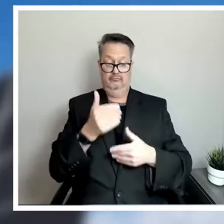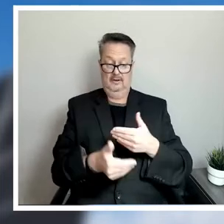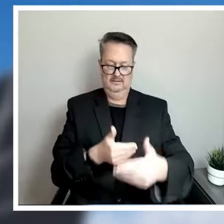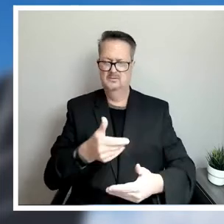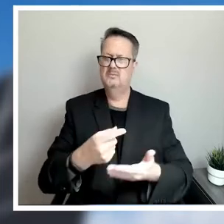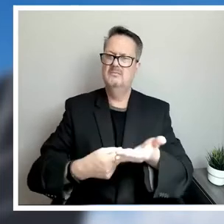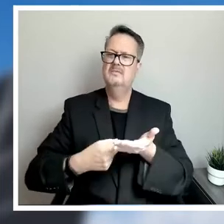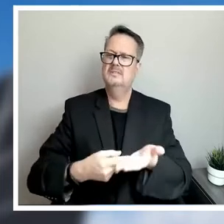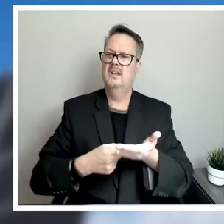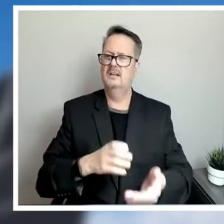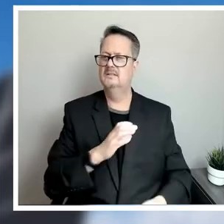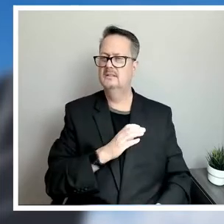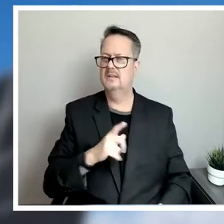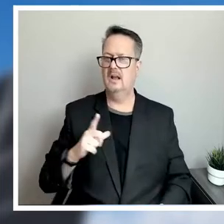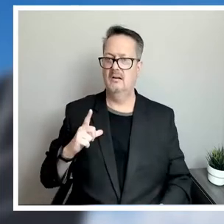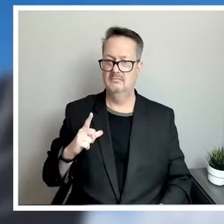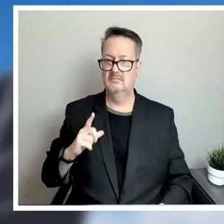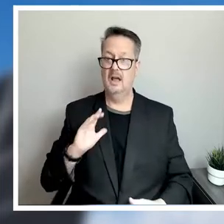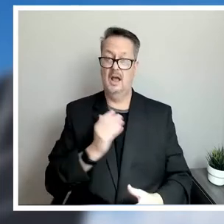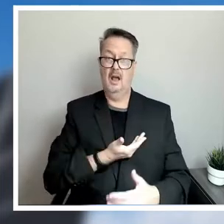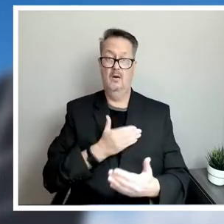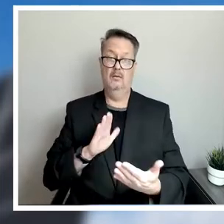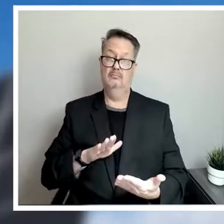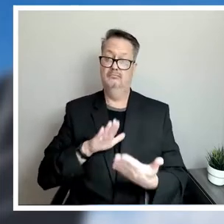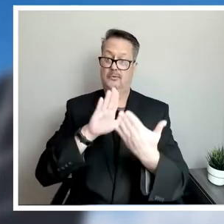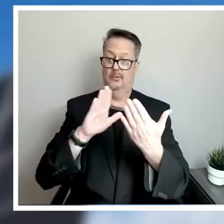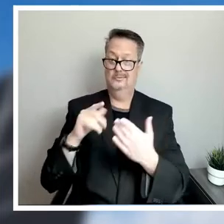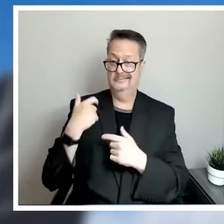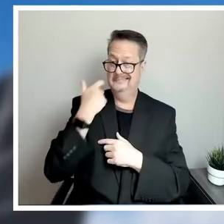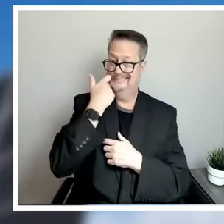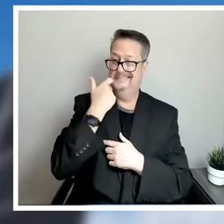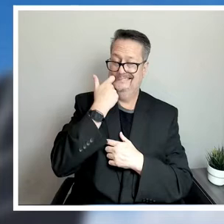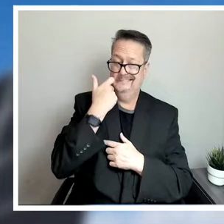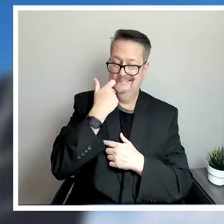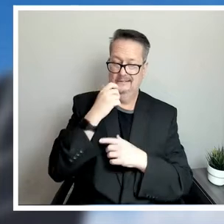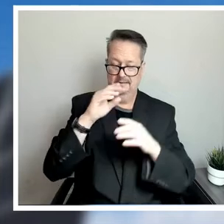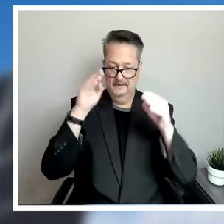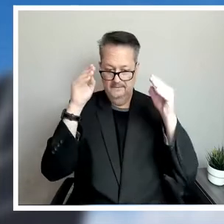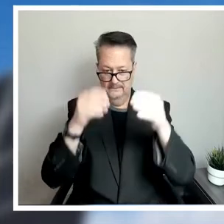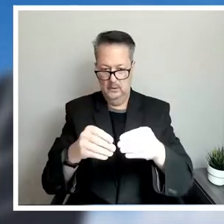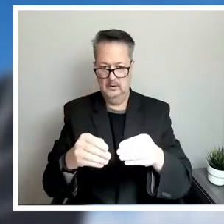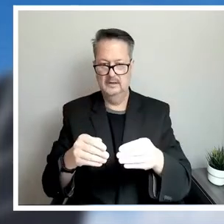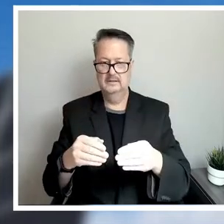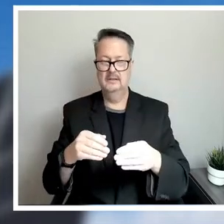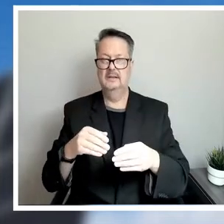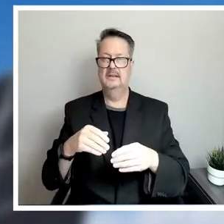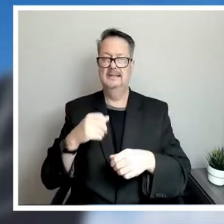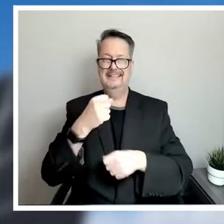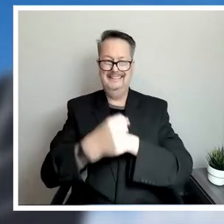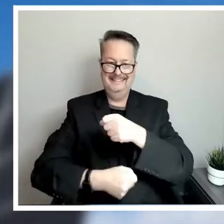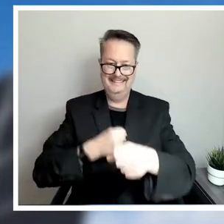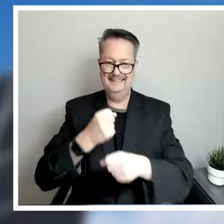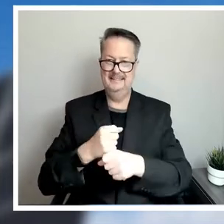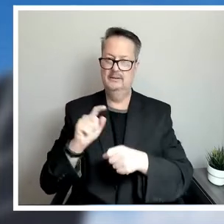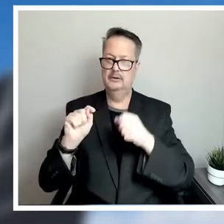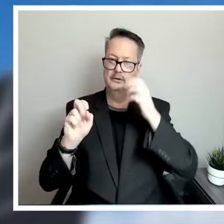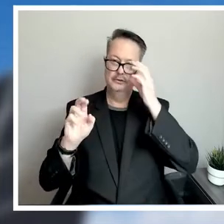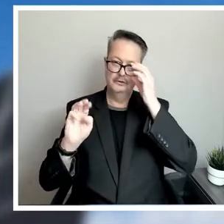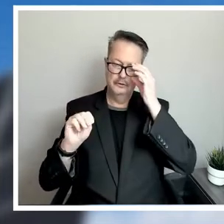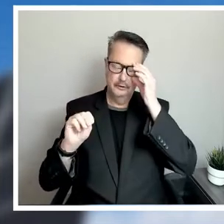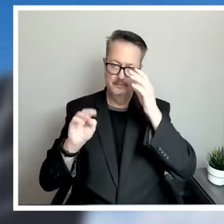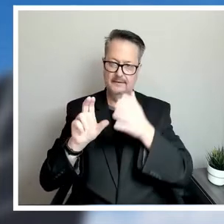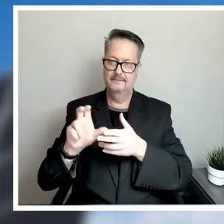the approach that we've taken here lately is one that focuses on emphasizing near-term investments, immediate financial stability.